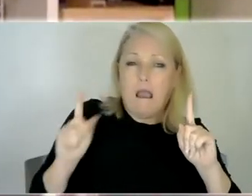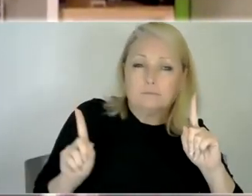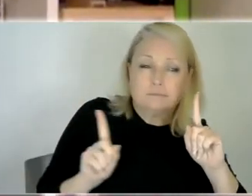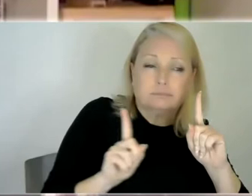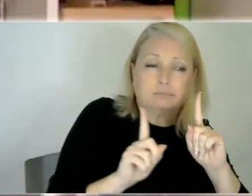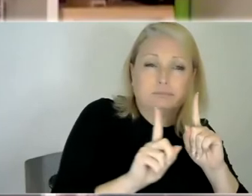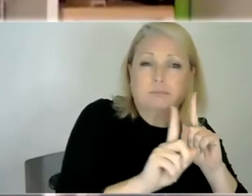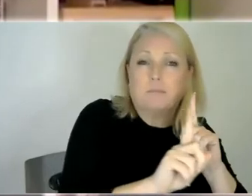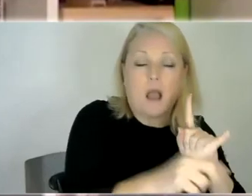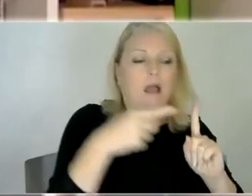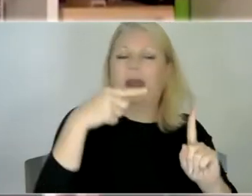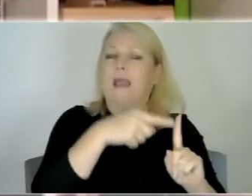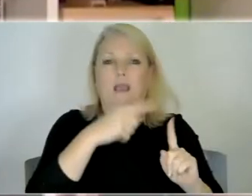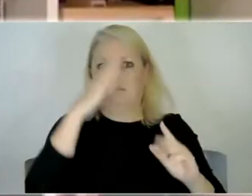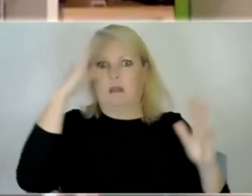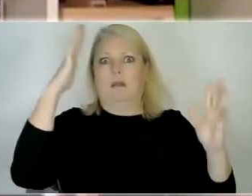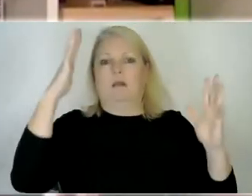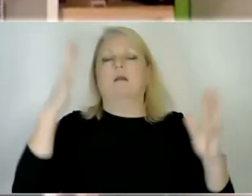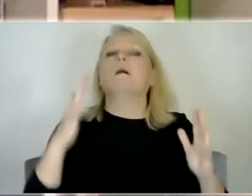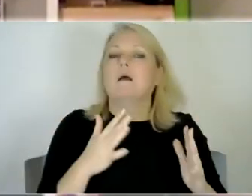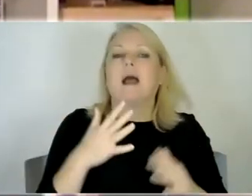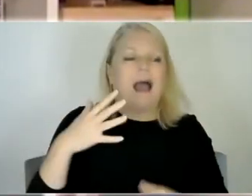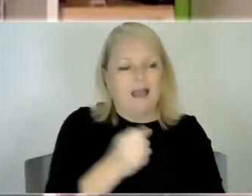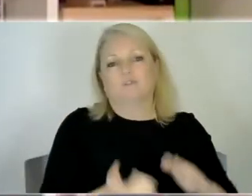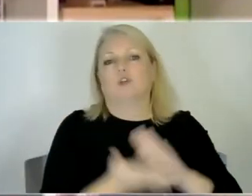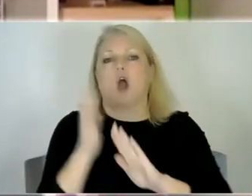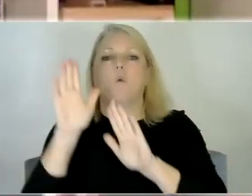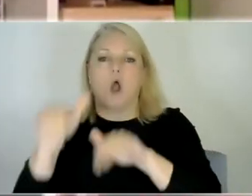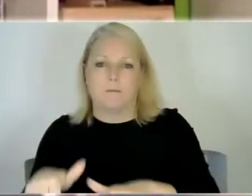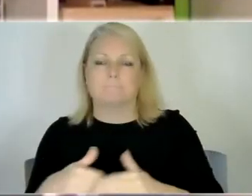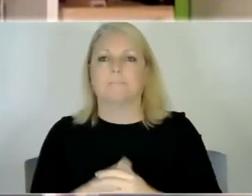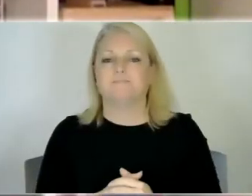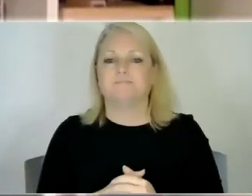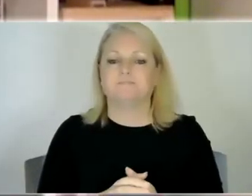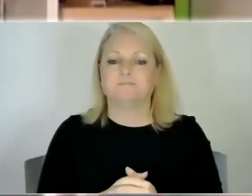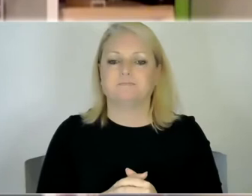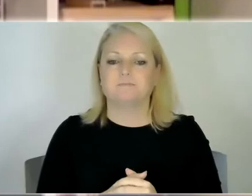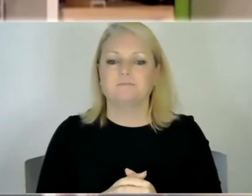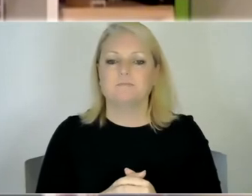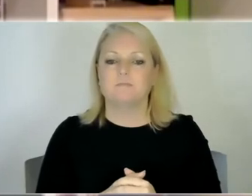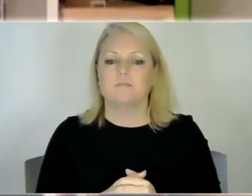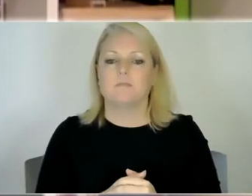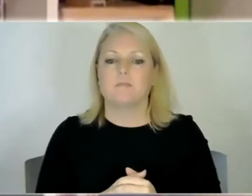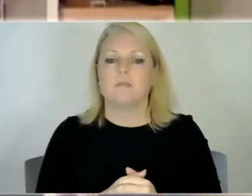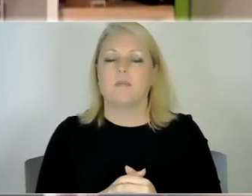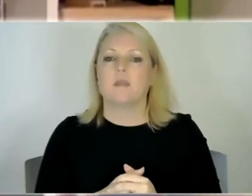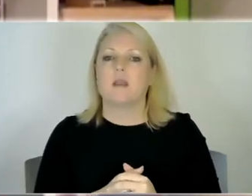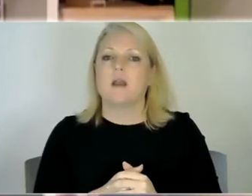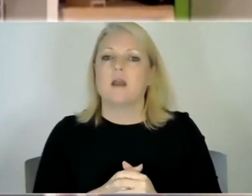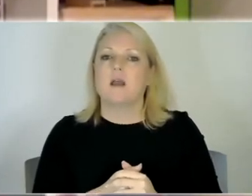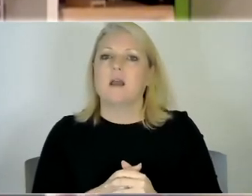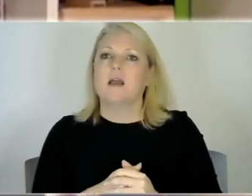can't handle it so so so with jude if you know if he's very